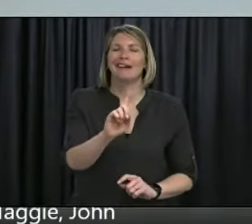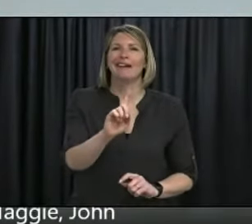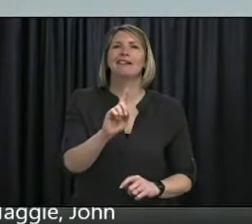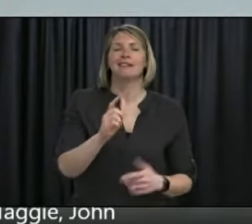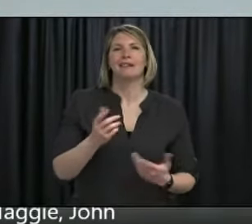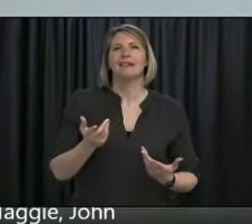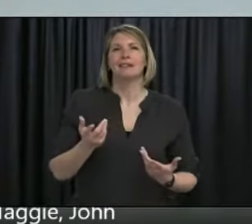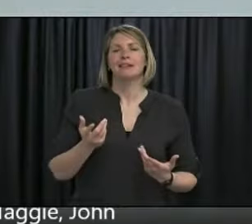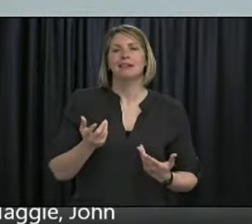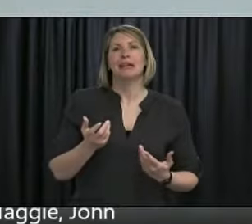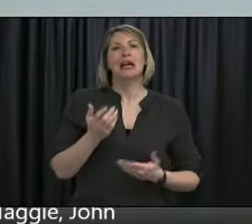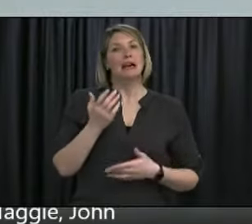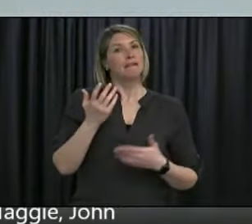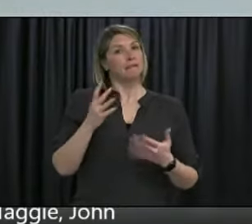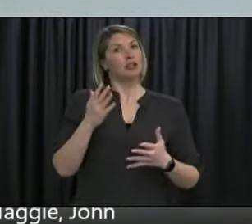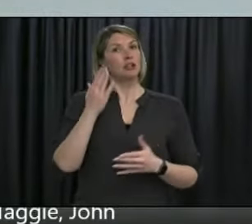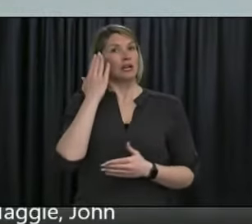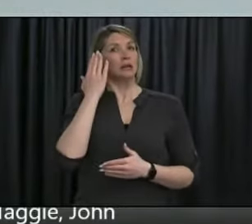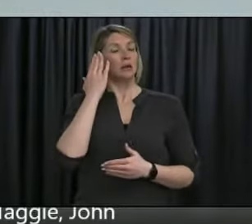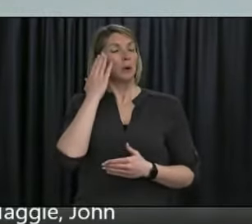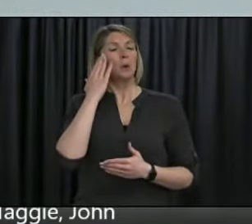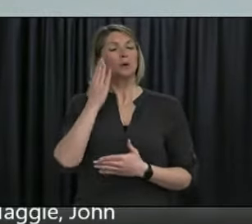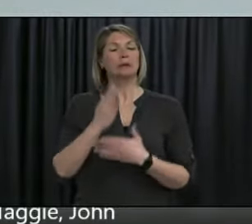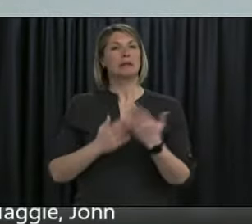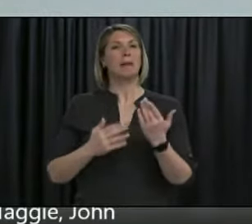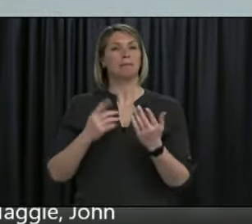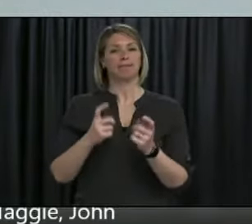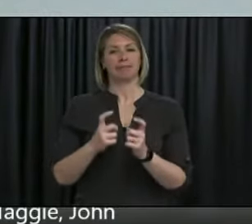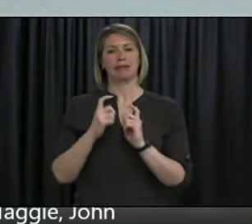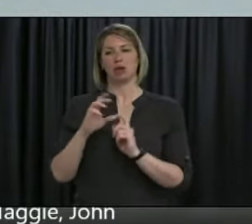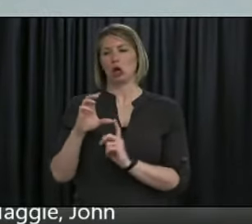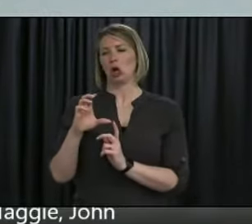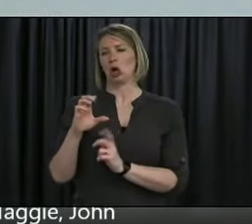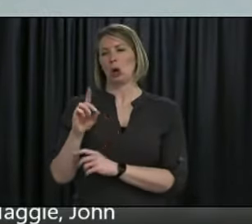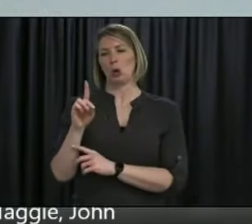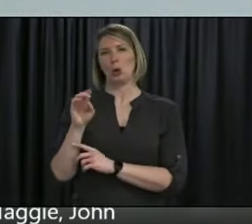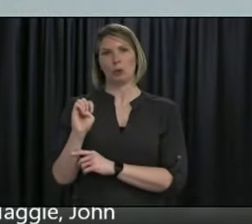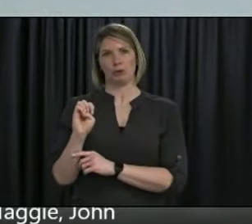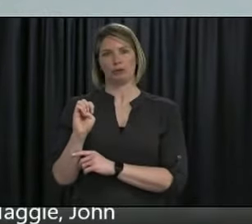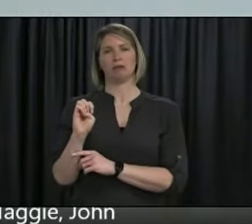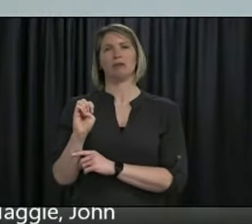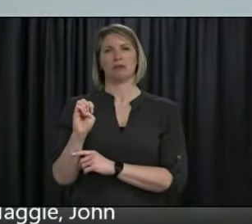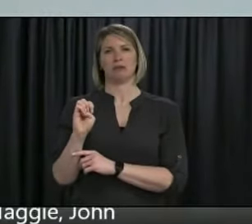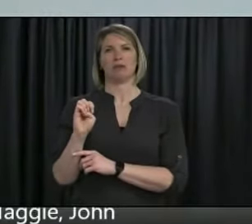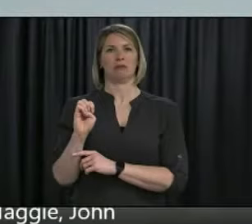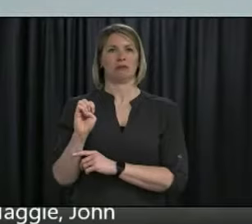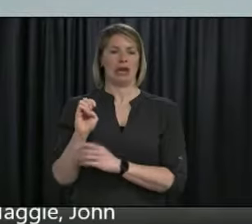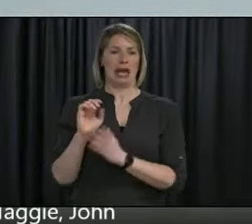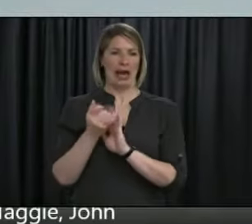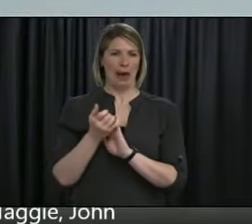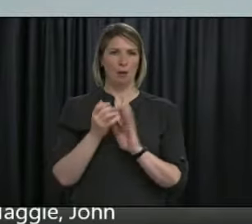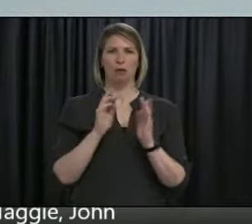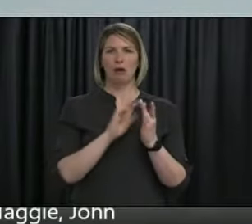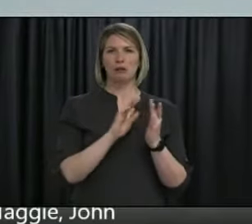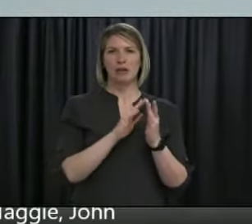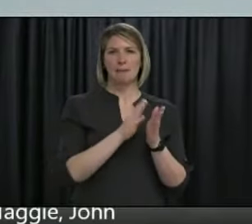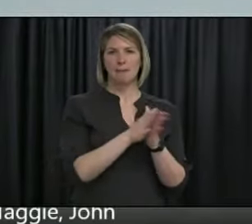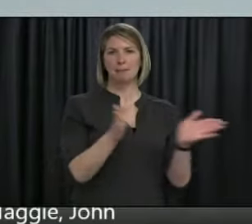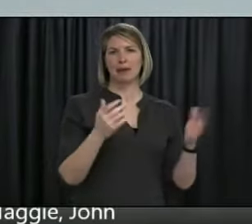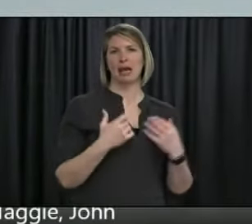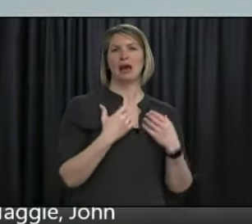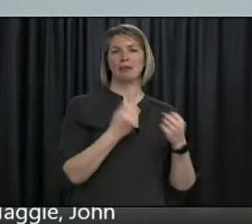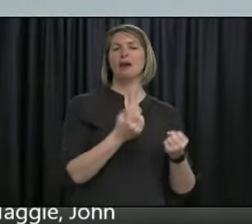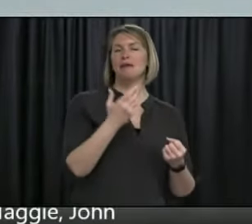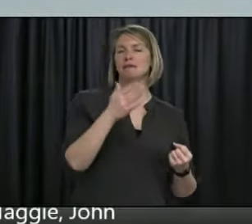have a code for registering, obviously, but they also have contact for their local public health. My